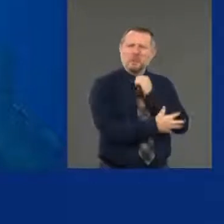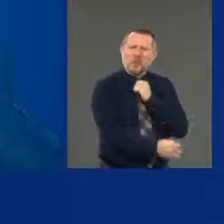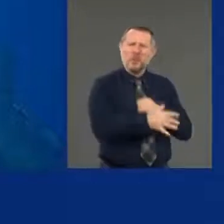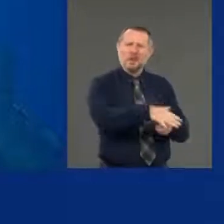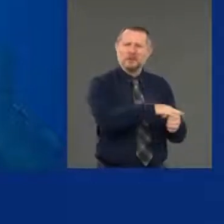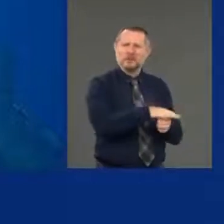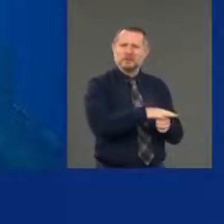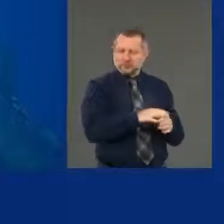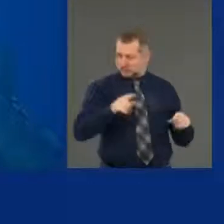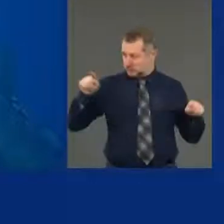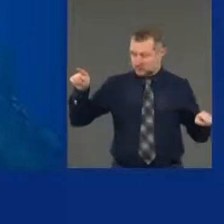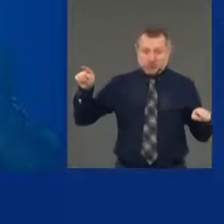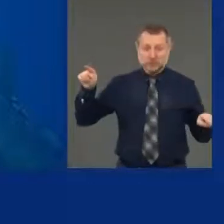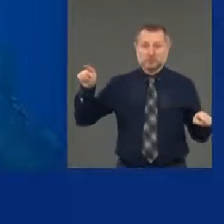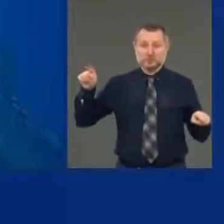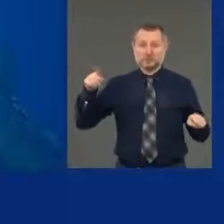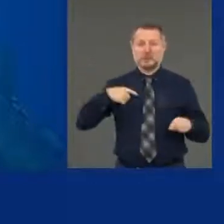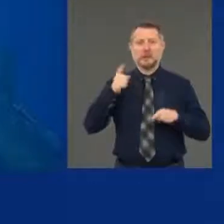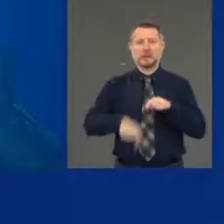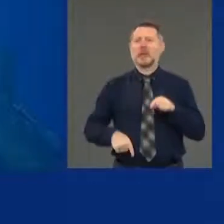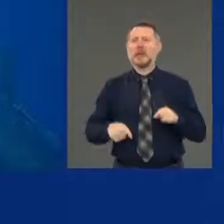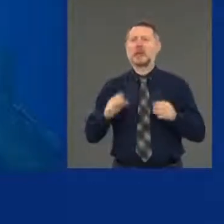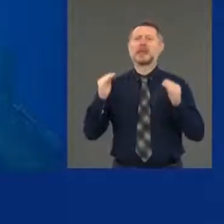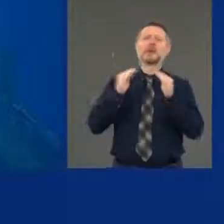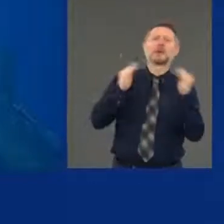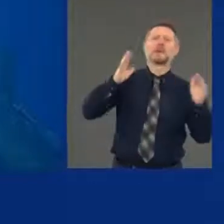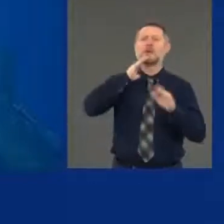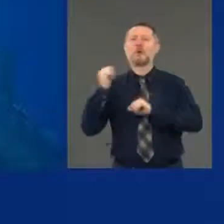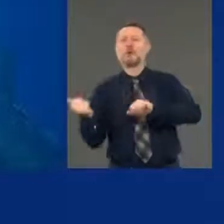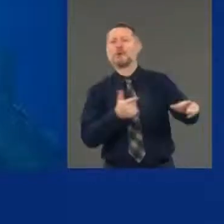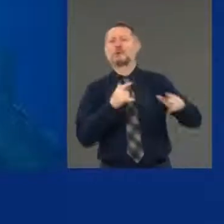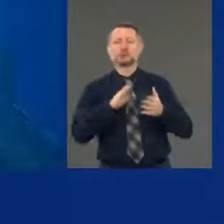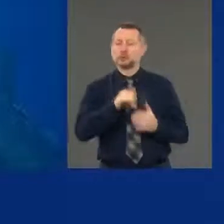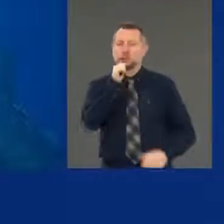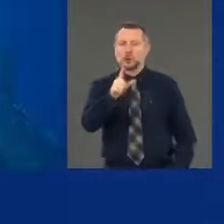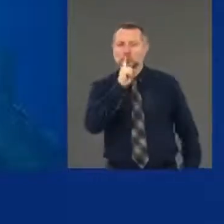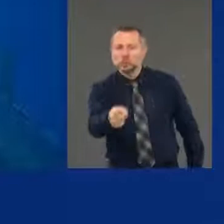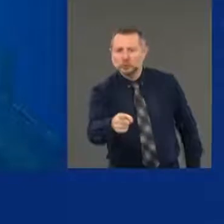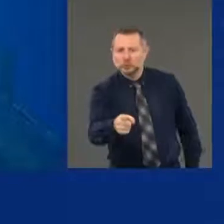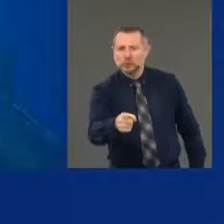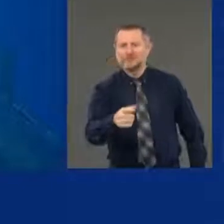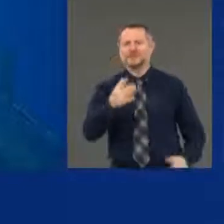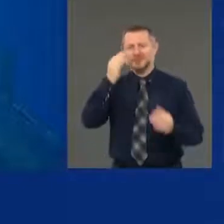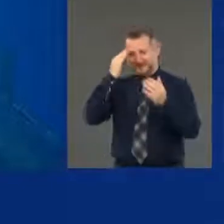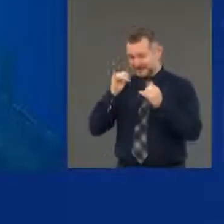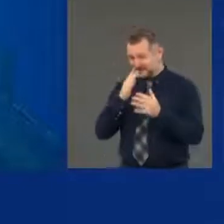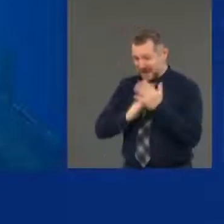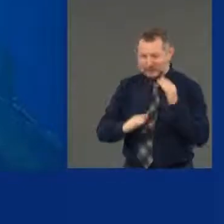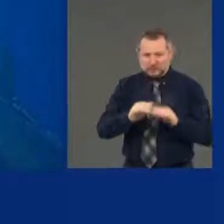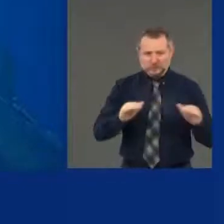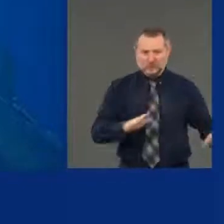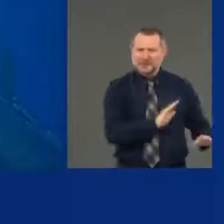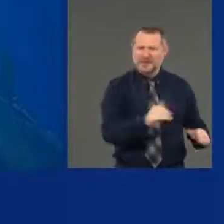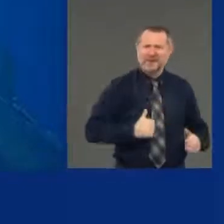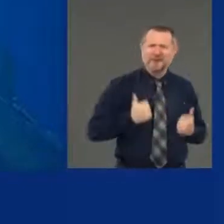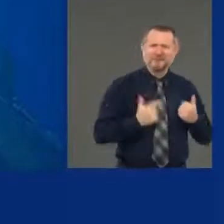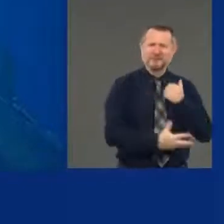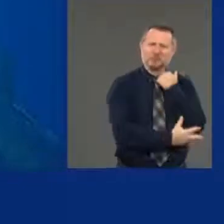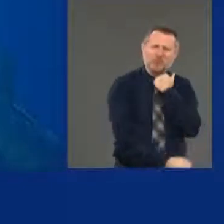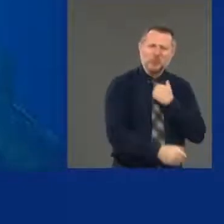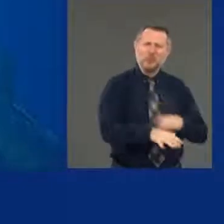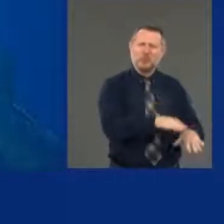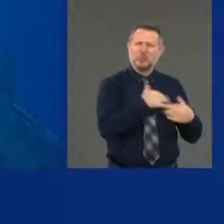opportunity for all. How do you still have children living in poverty? With all this wealth,